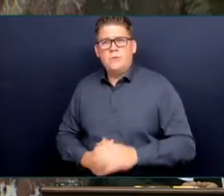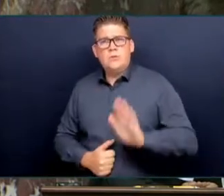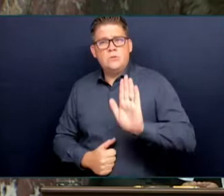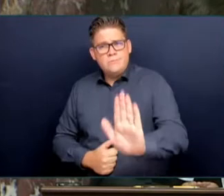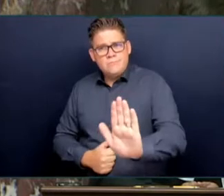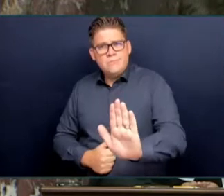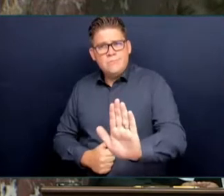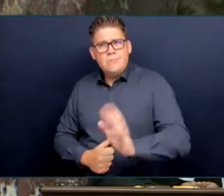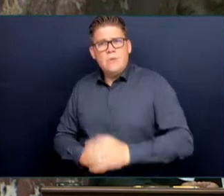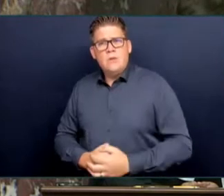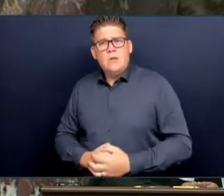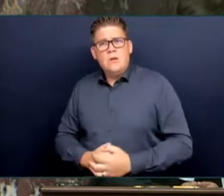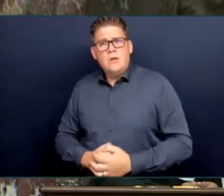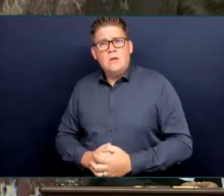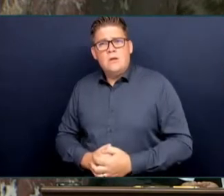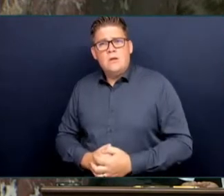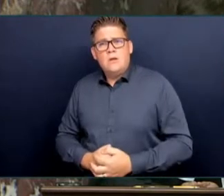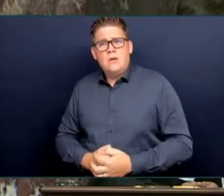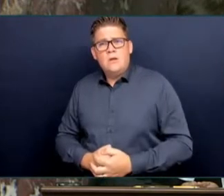that has to be